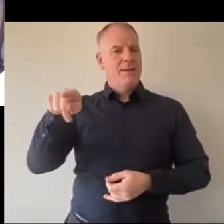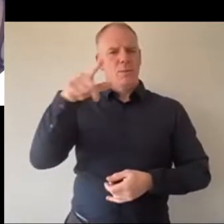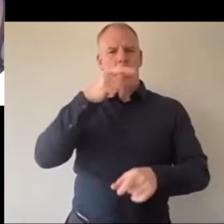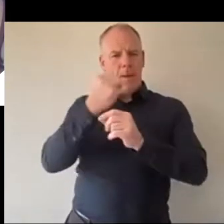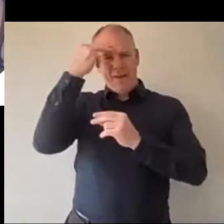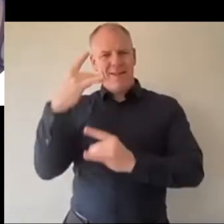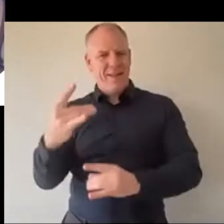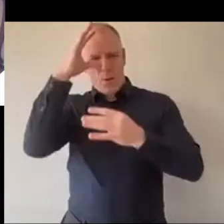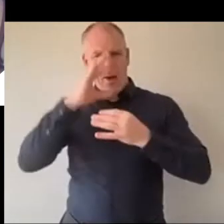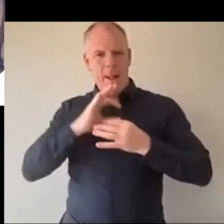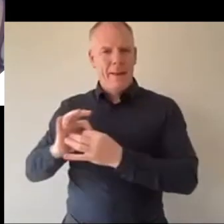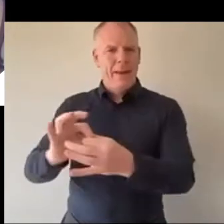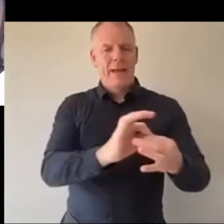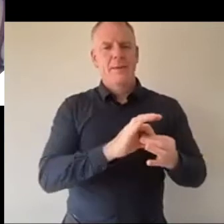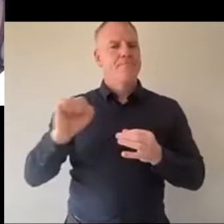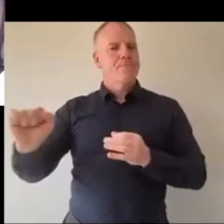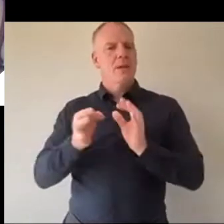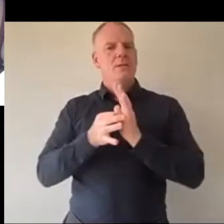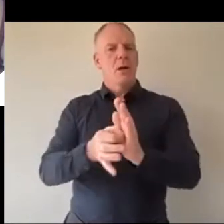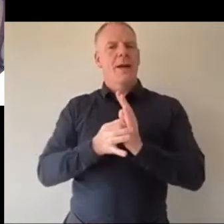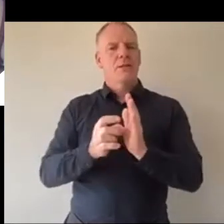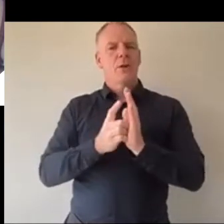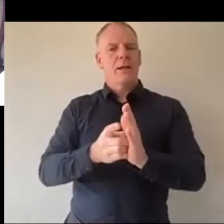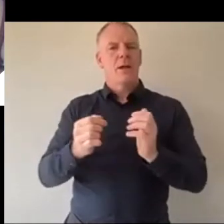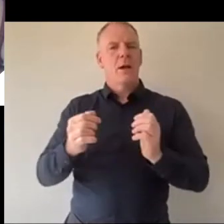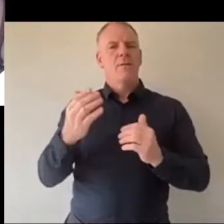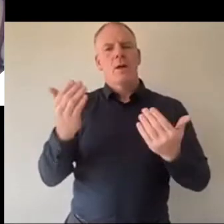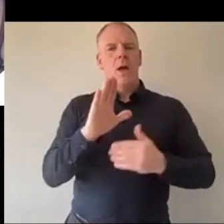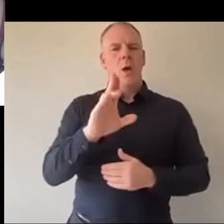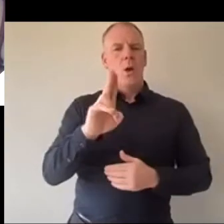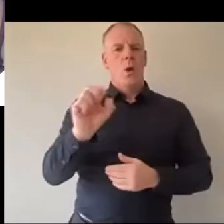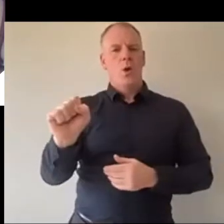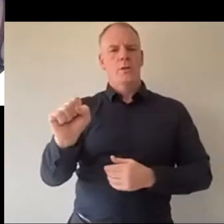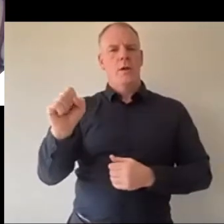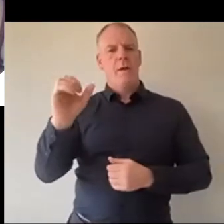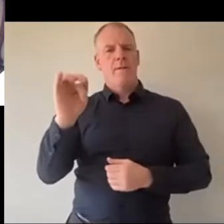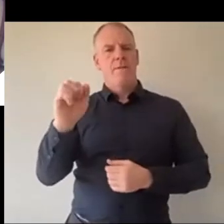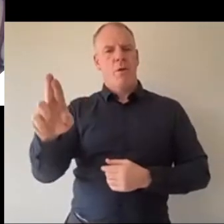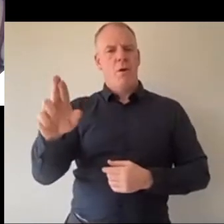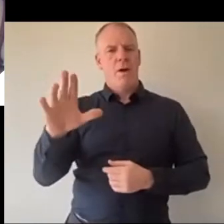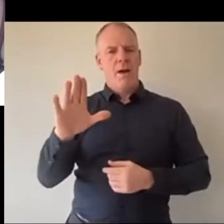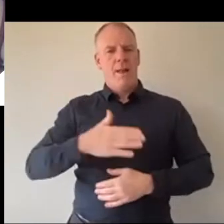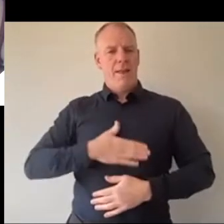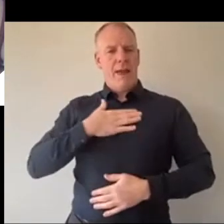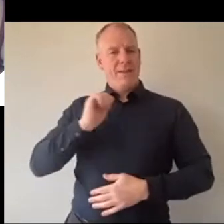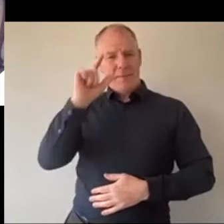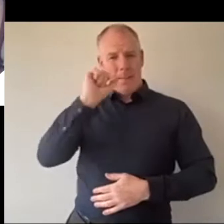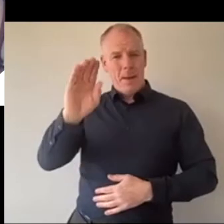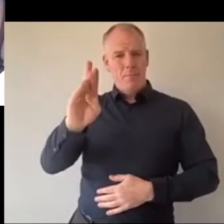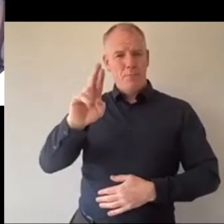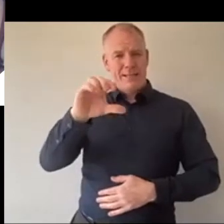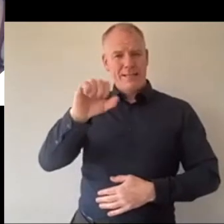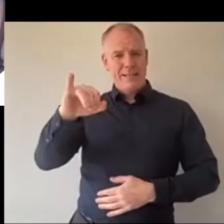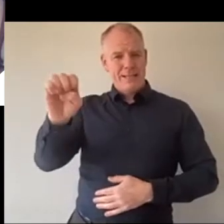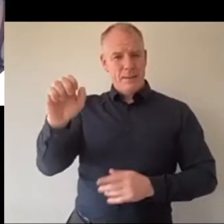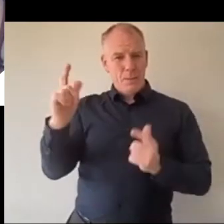and well-being and is the director of Lust for Life and some of you may know him as Bresi so we wanted to talk to him and